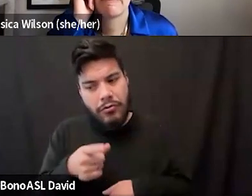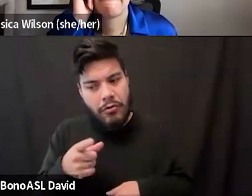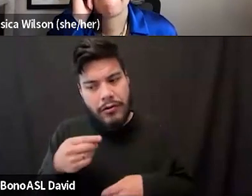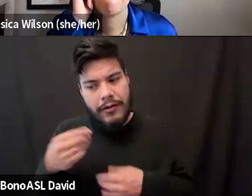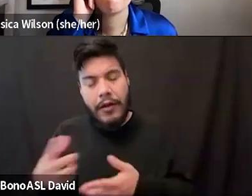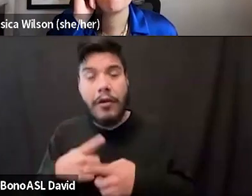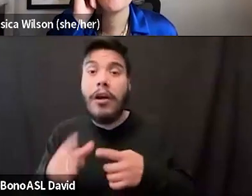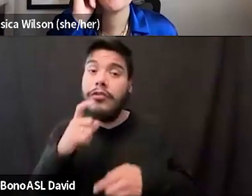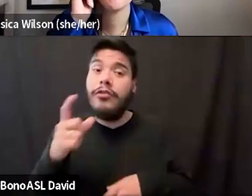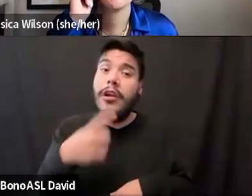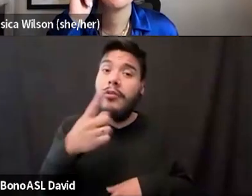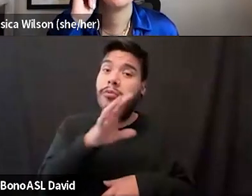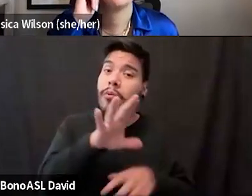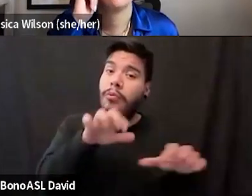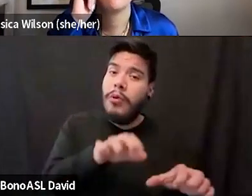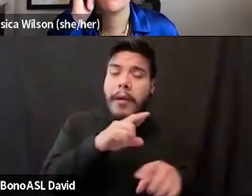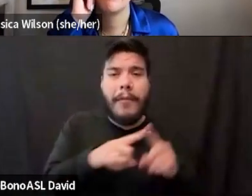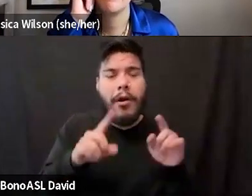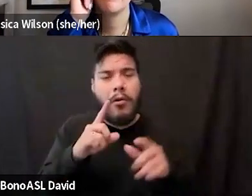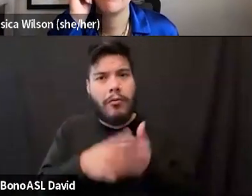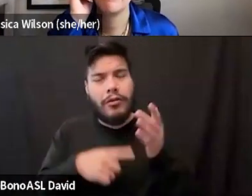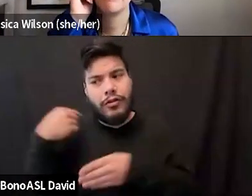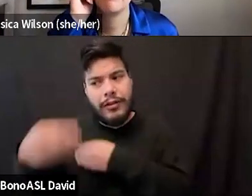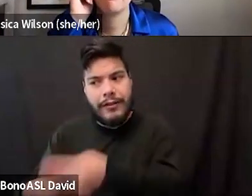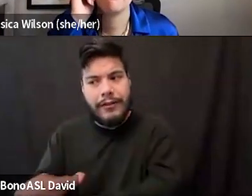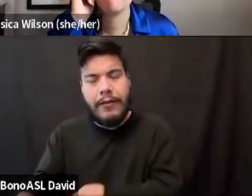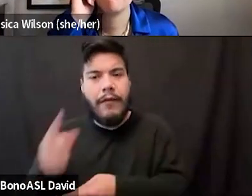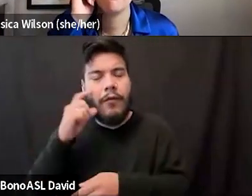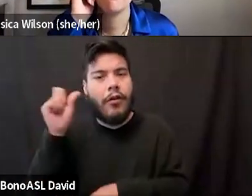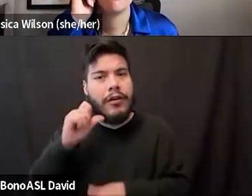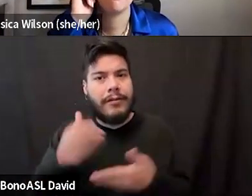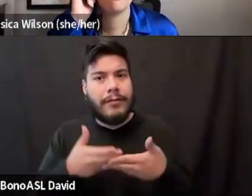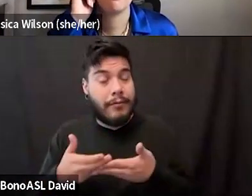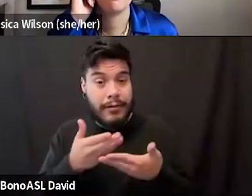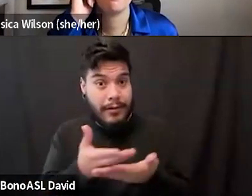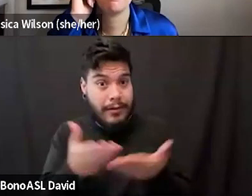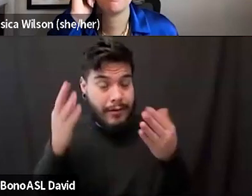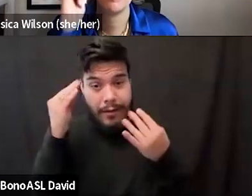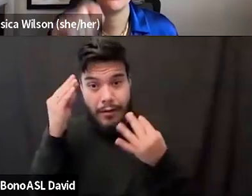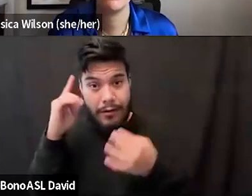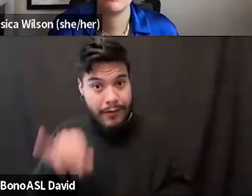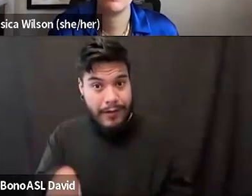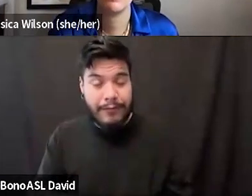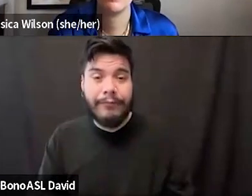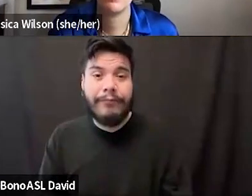for yourself, but rewriting for what you are giving down to the auntie babies? Anybody have thoughts about that?